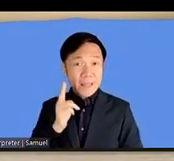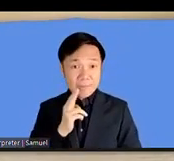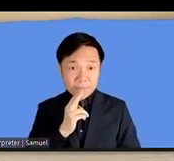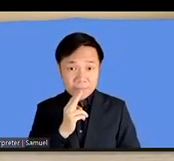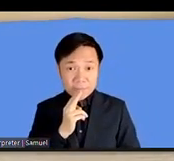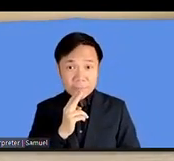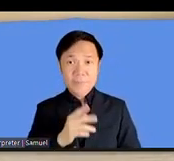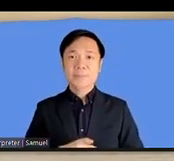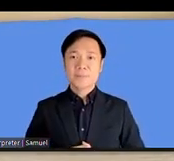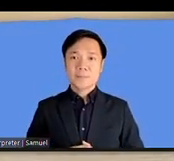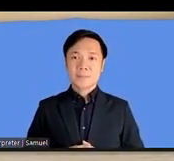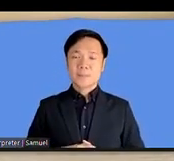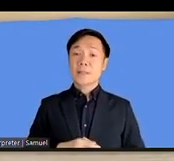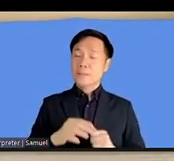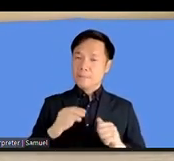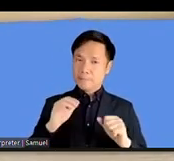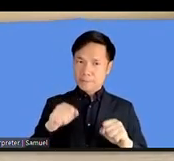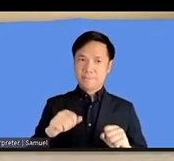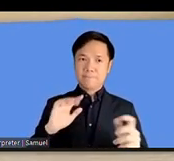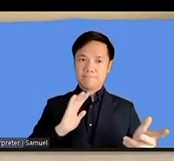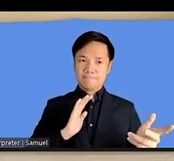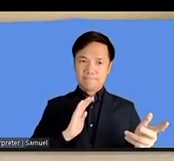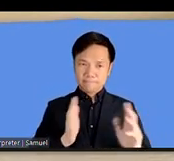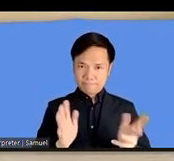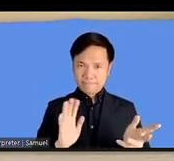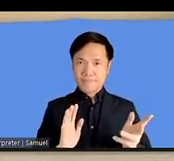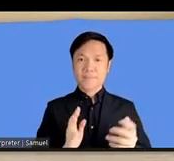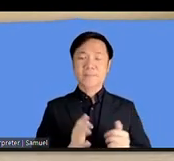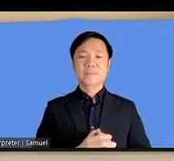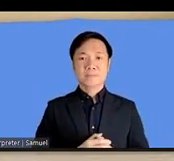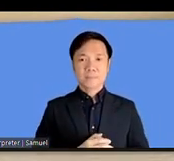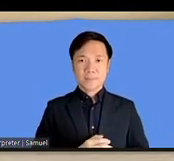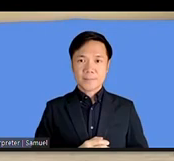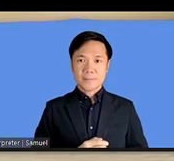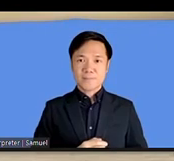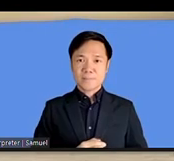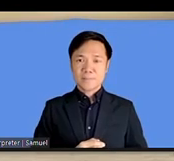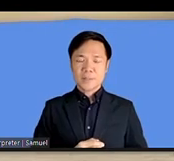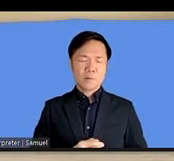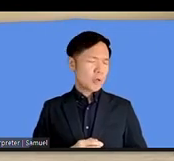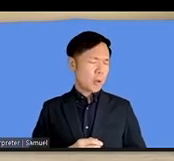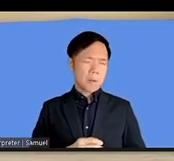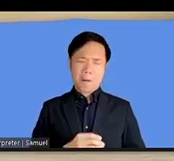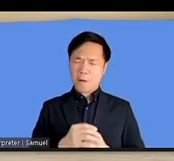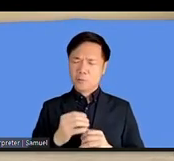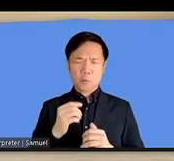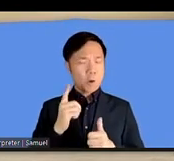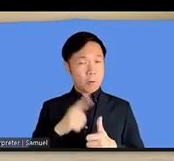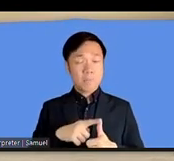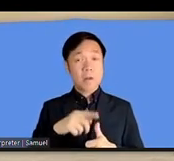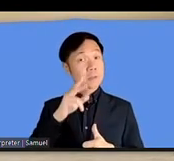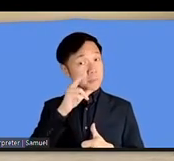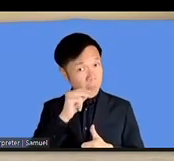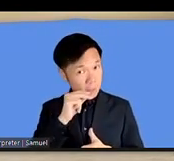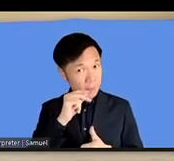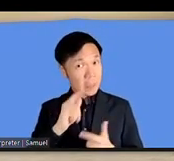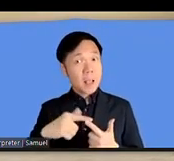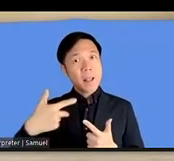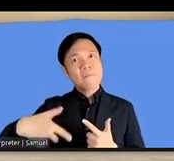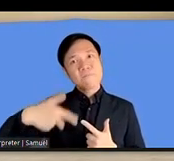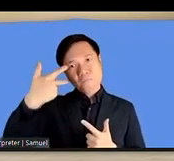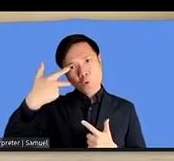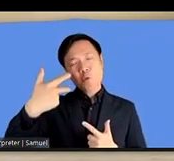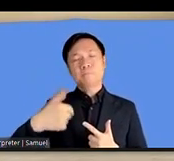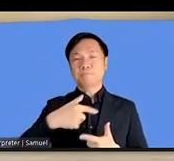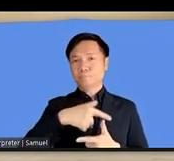use sign language and they can speak to that and it would work well so all this importance now to make sure that the laws are brought